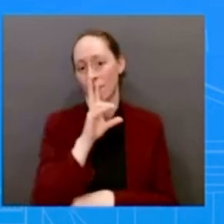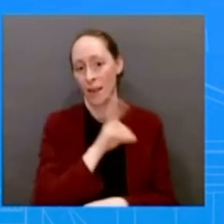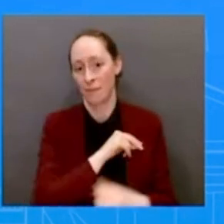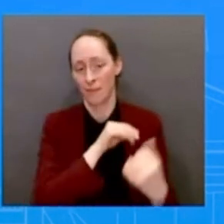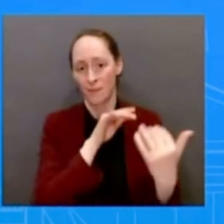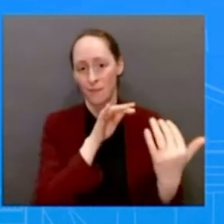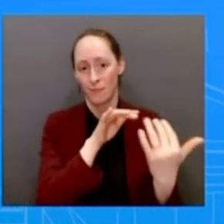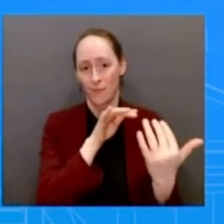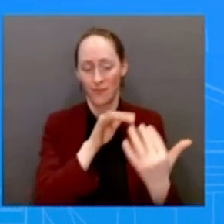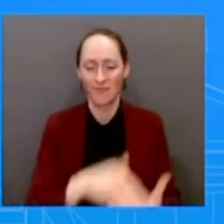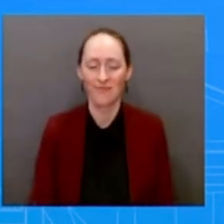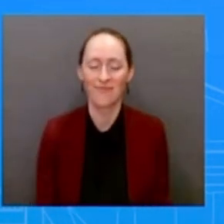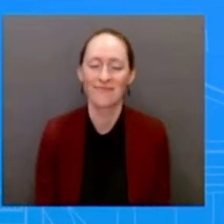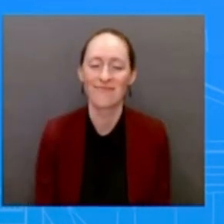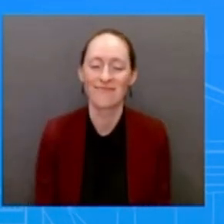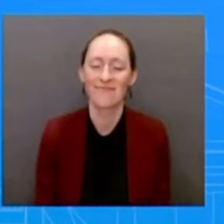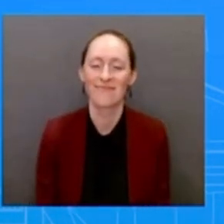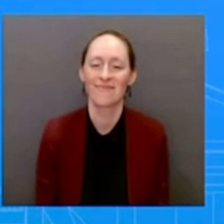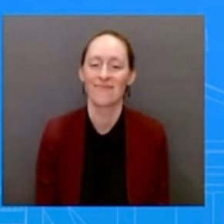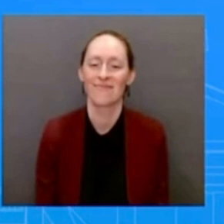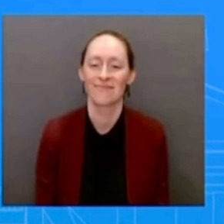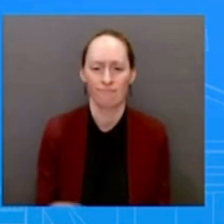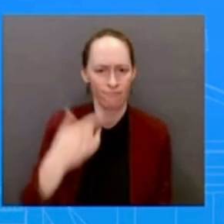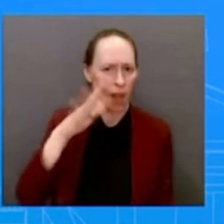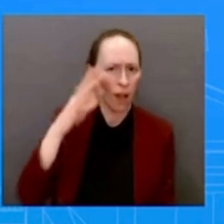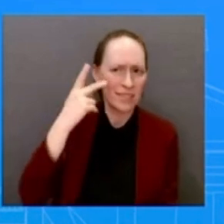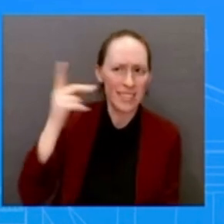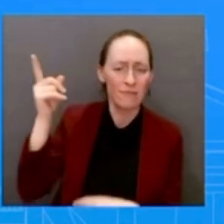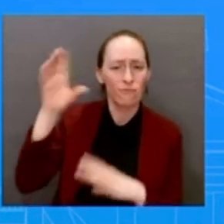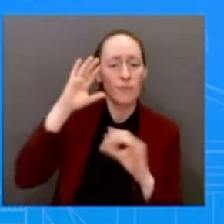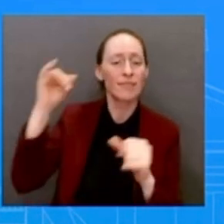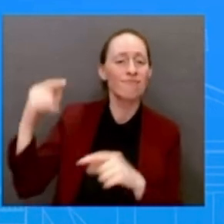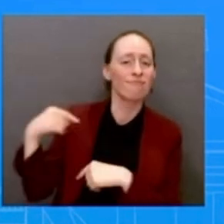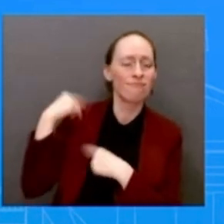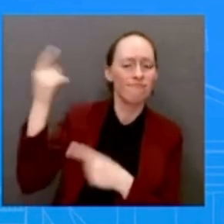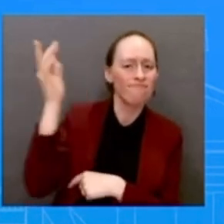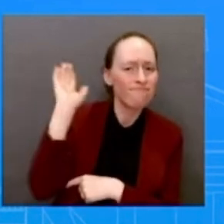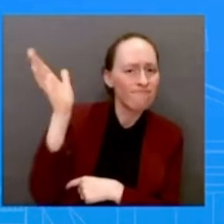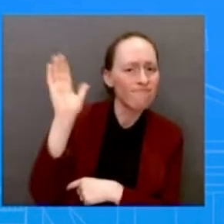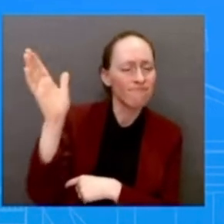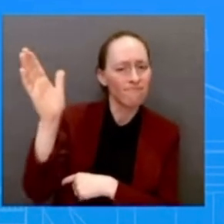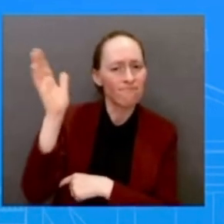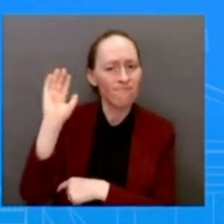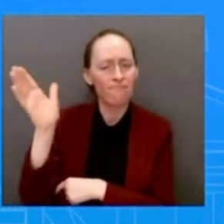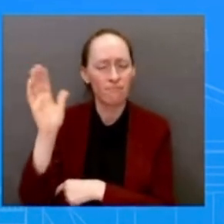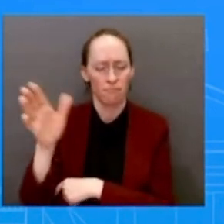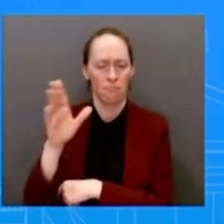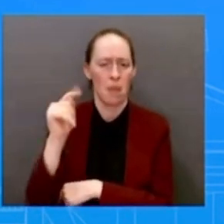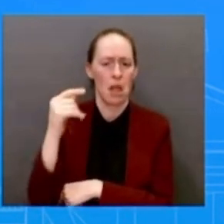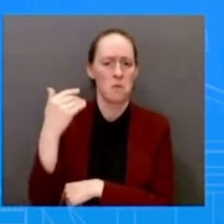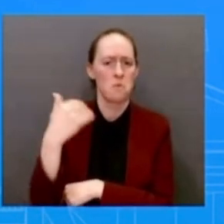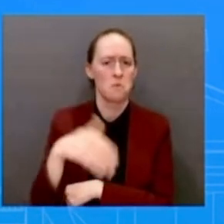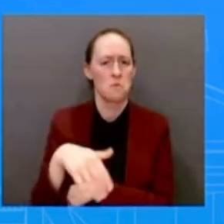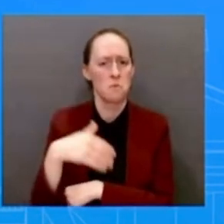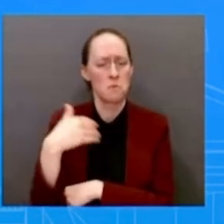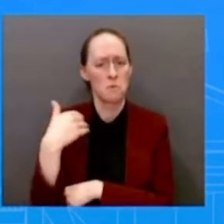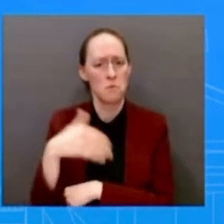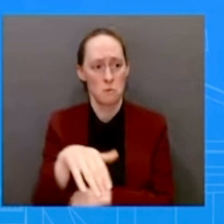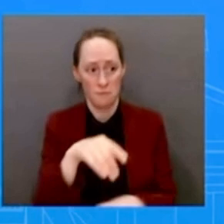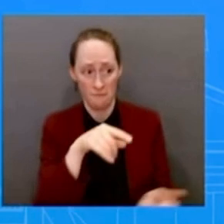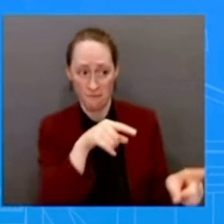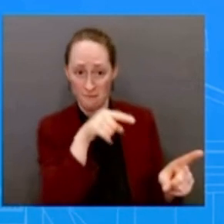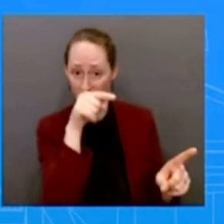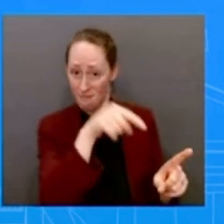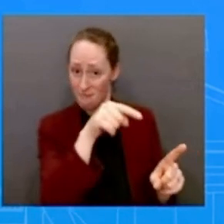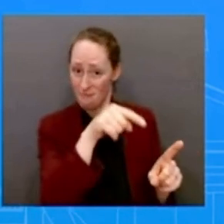remarks, but I just want to say that Colonel Davis represents the best of America. Despite being wounded while leading his men in